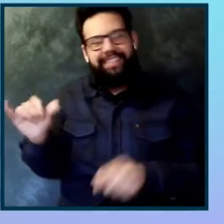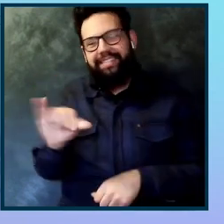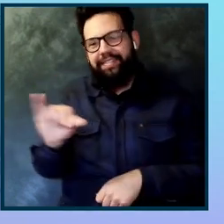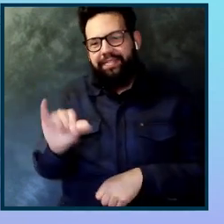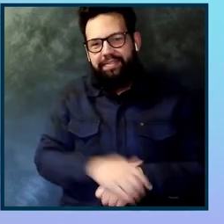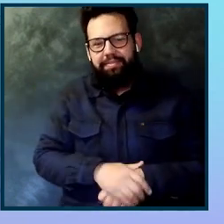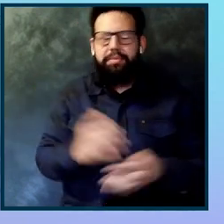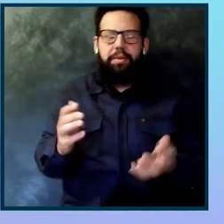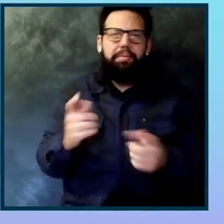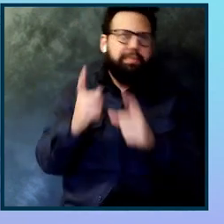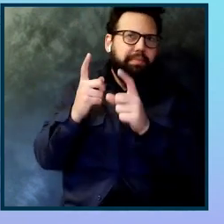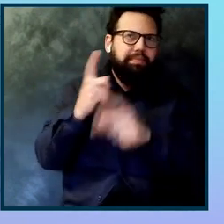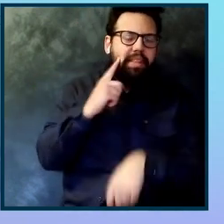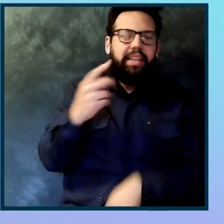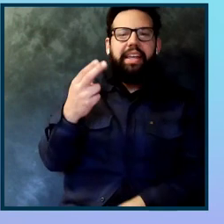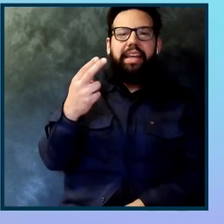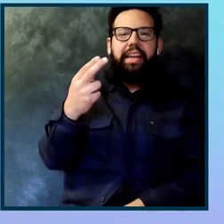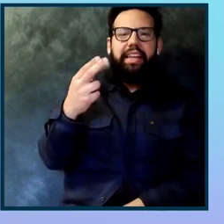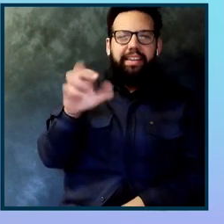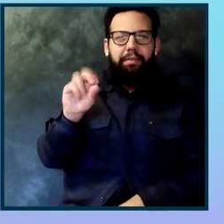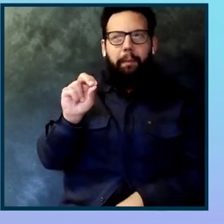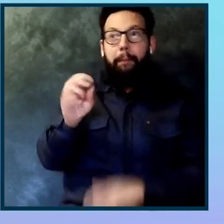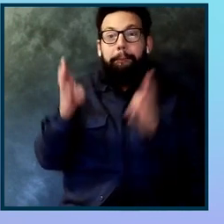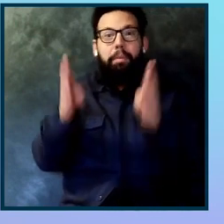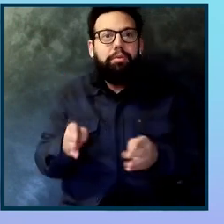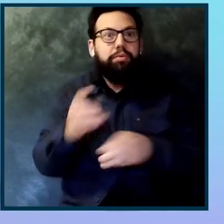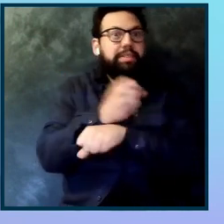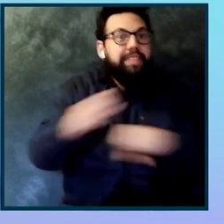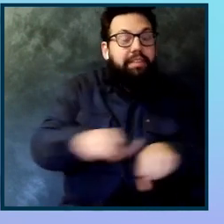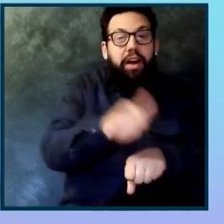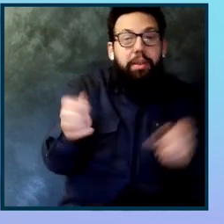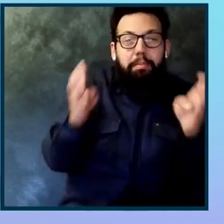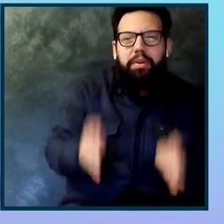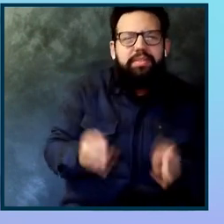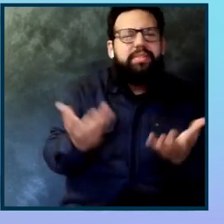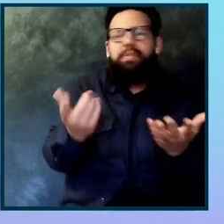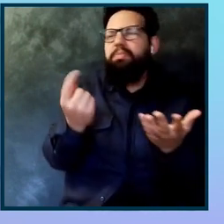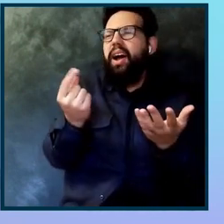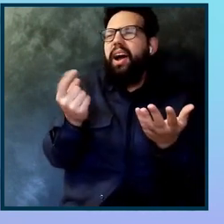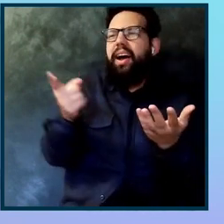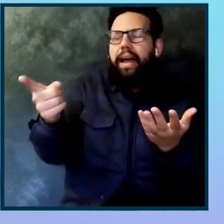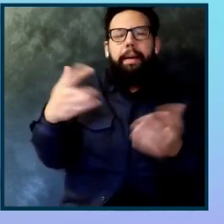What does it mean? What does a hero's journey mean? Heroes go out into the unknown,